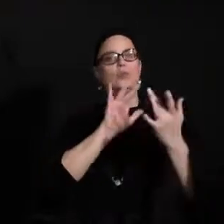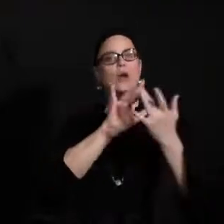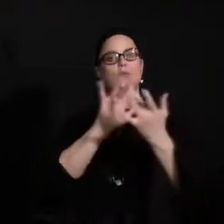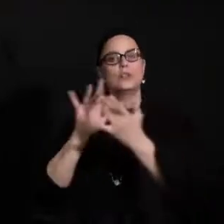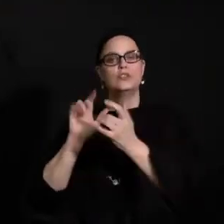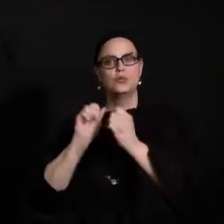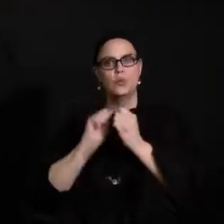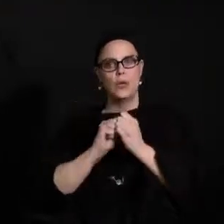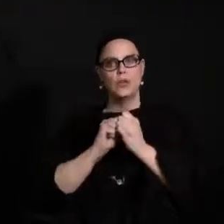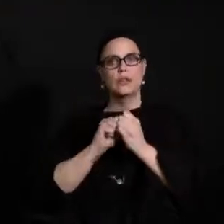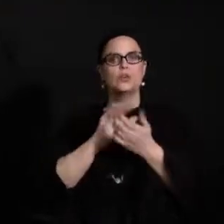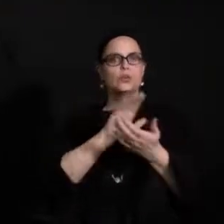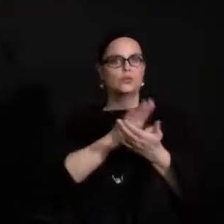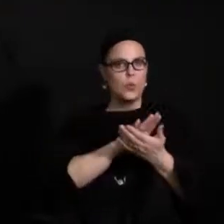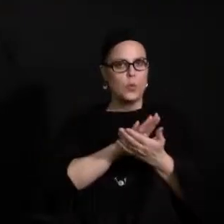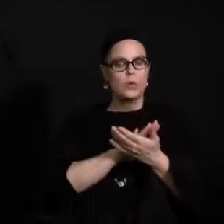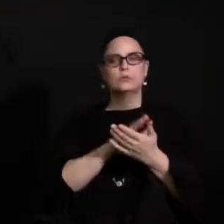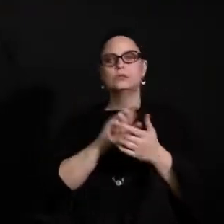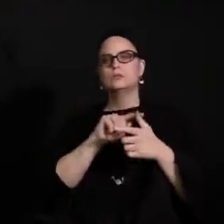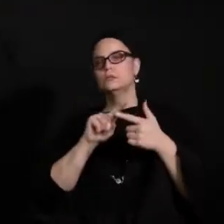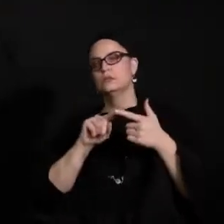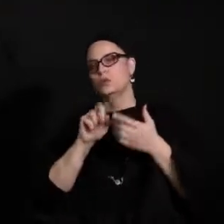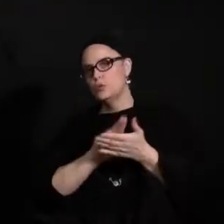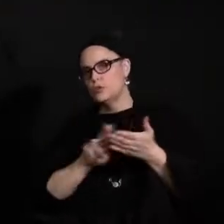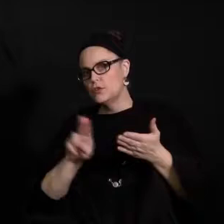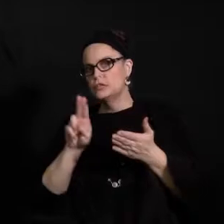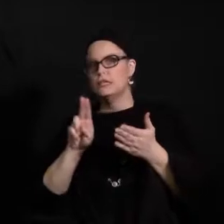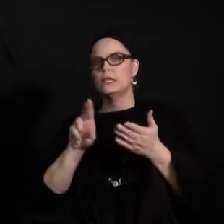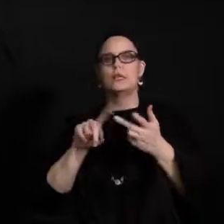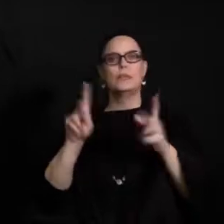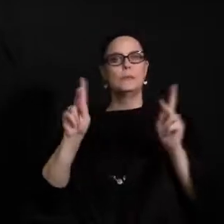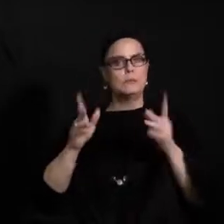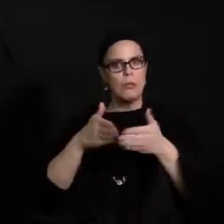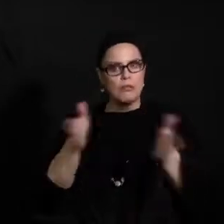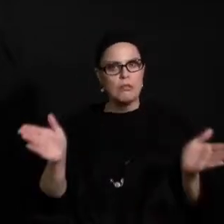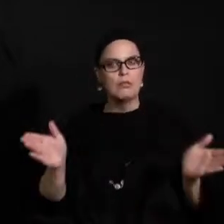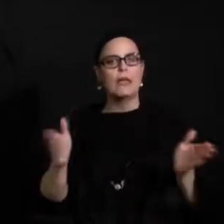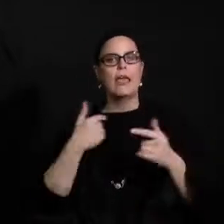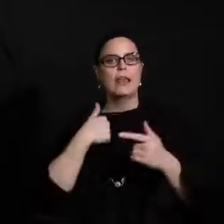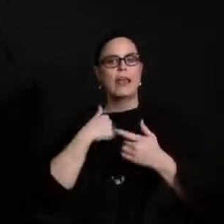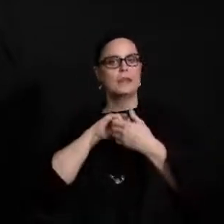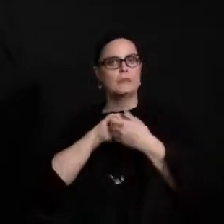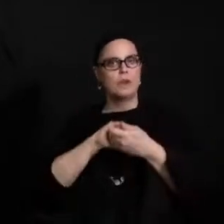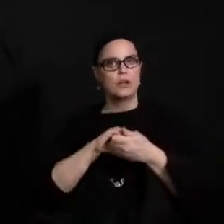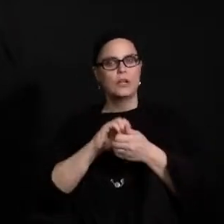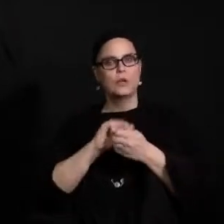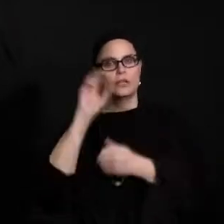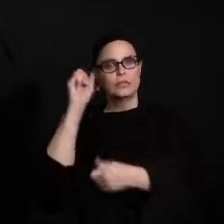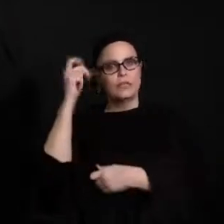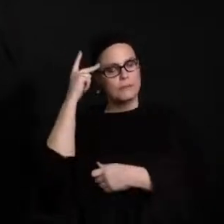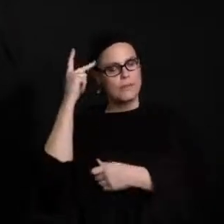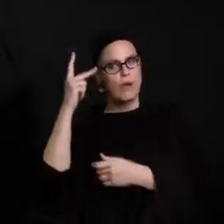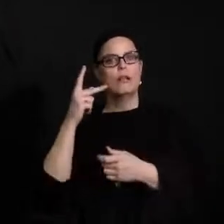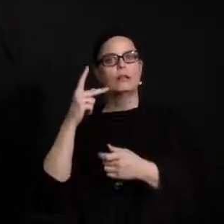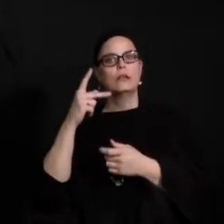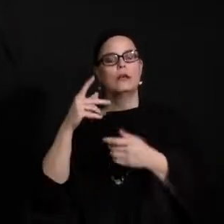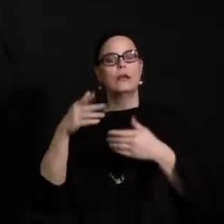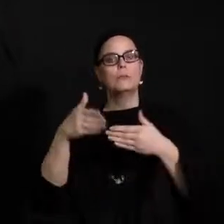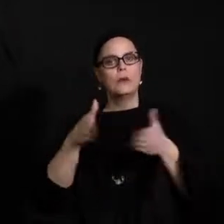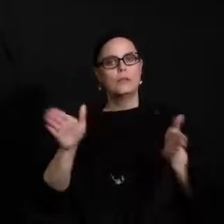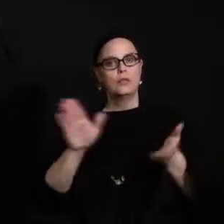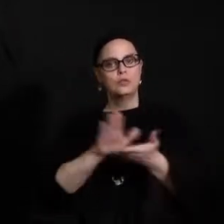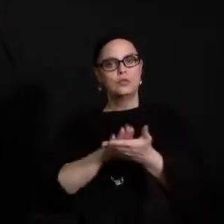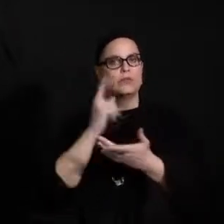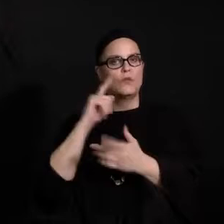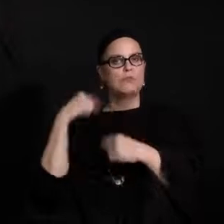...Ramsey County Schools, Universities, and the public in general. And I've been partnering with St. Paul Public Schools for well over 10 years. The